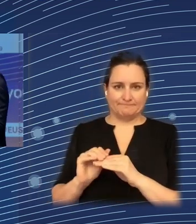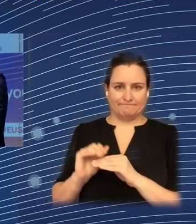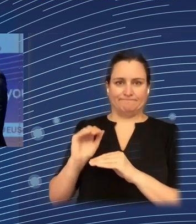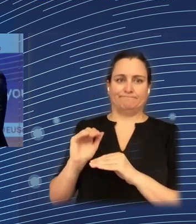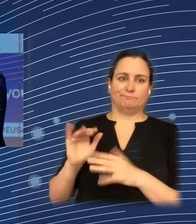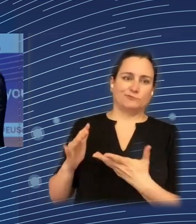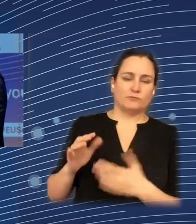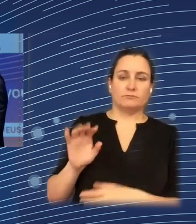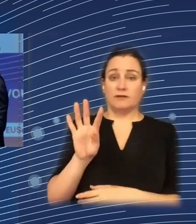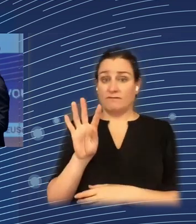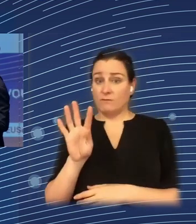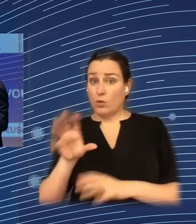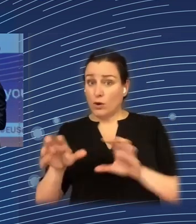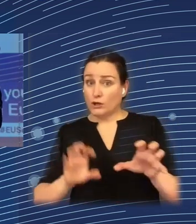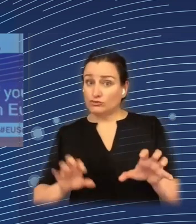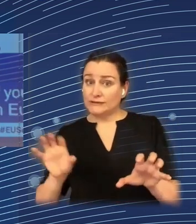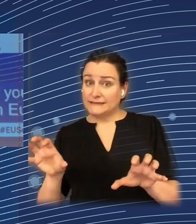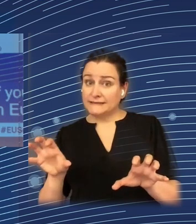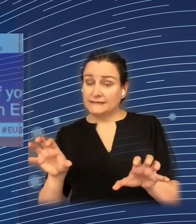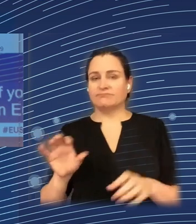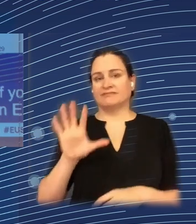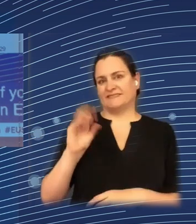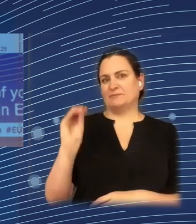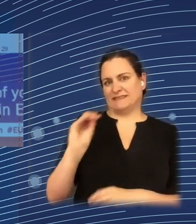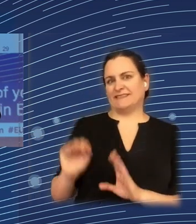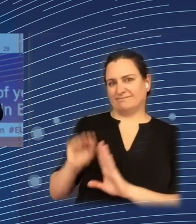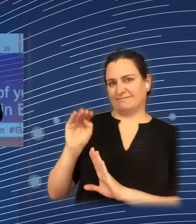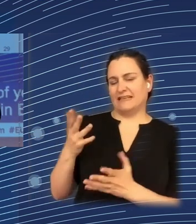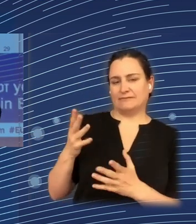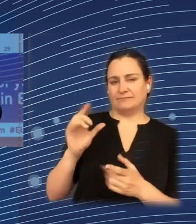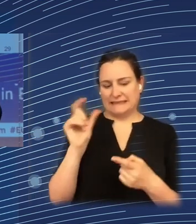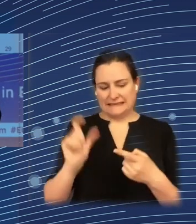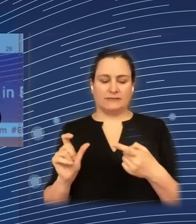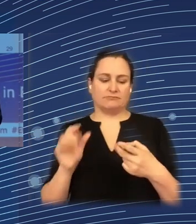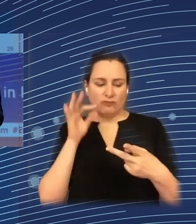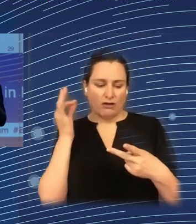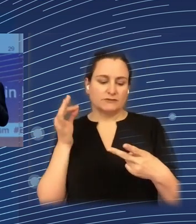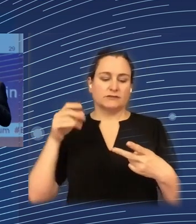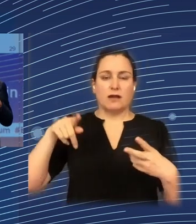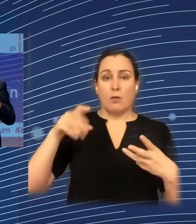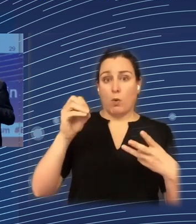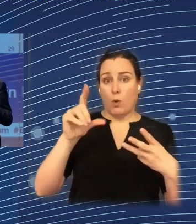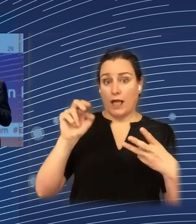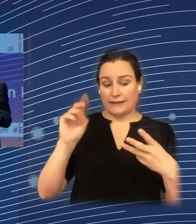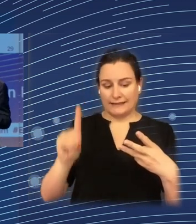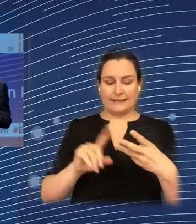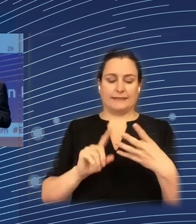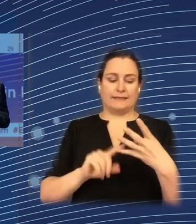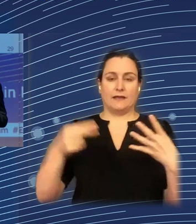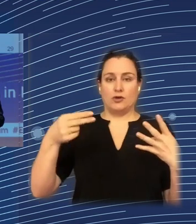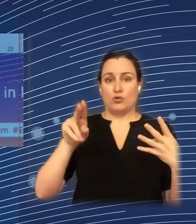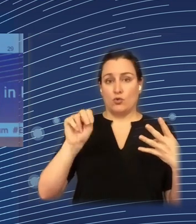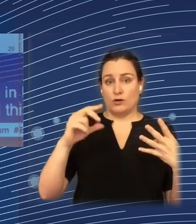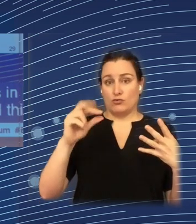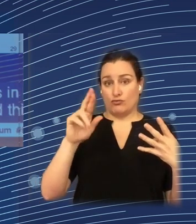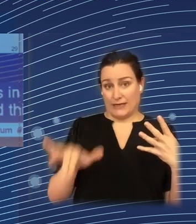Europe, or around 50% like Italy, France, Poland and Hungary. And this is not in European elections,